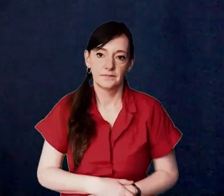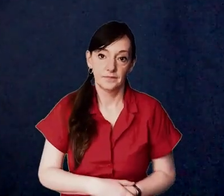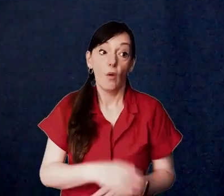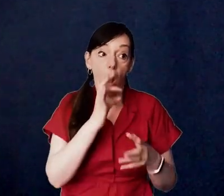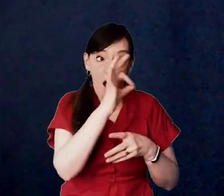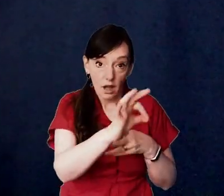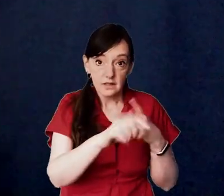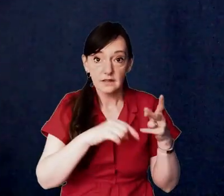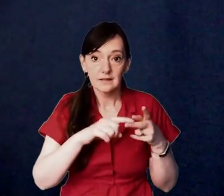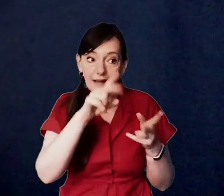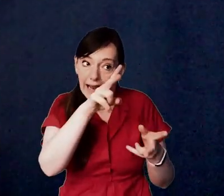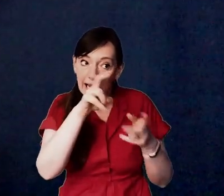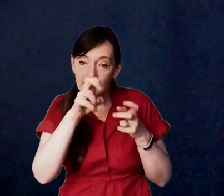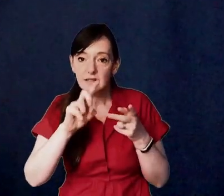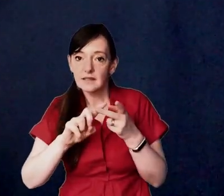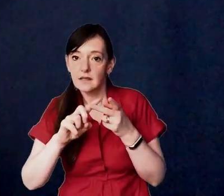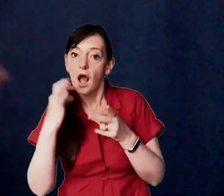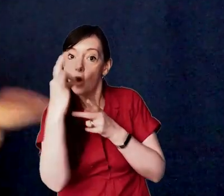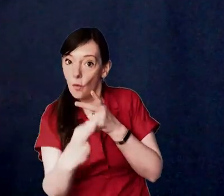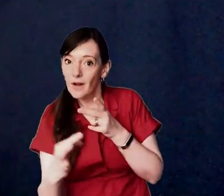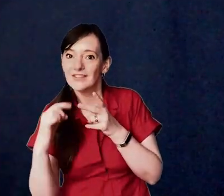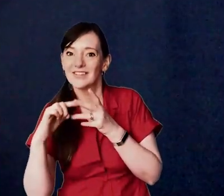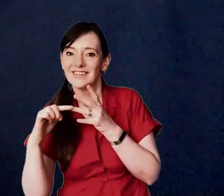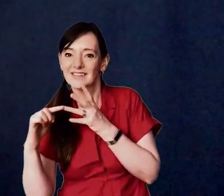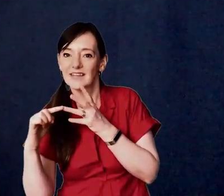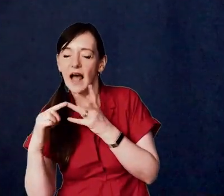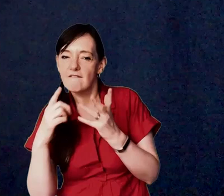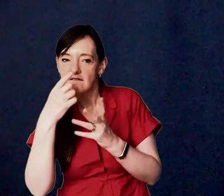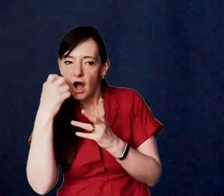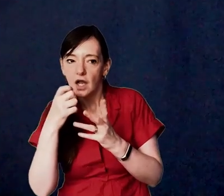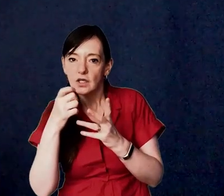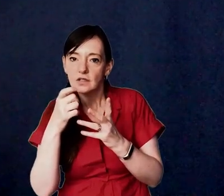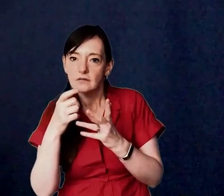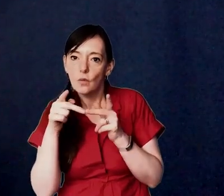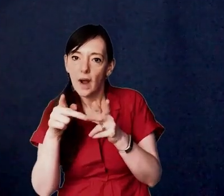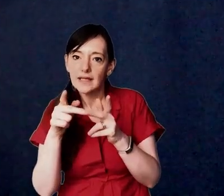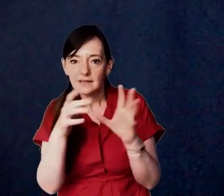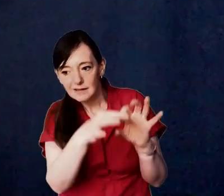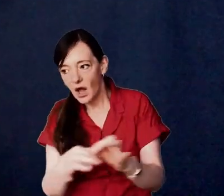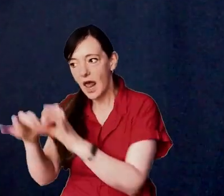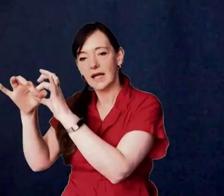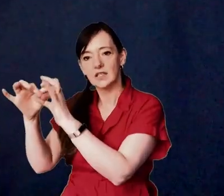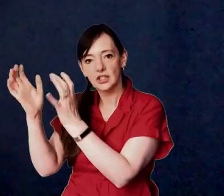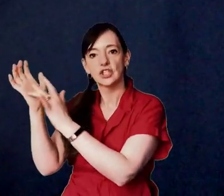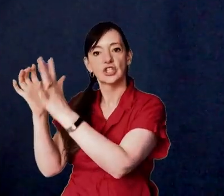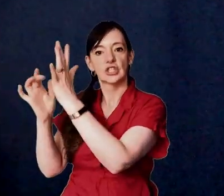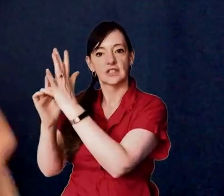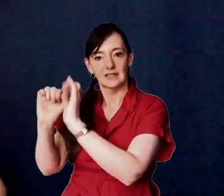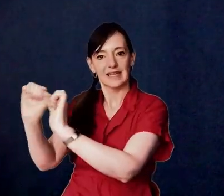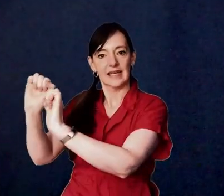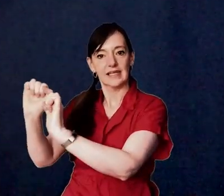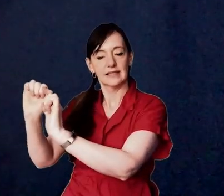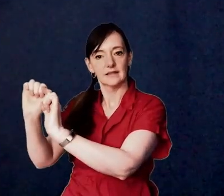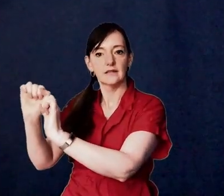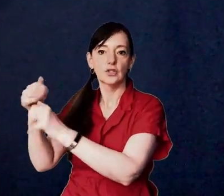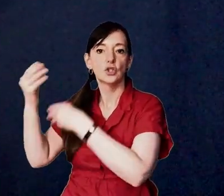well ask more good questions and prayerfully look for ways to connect the conversation you're having uh to the hope and the